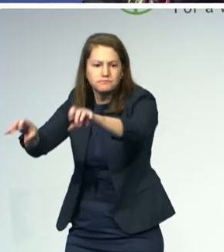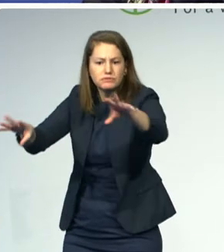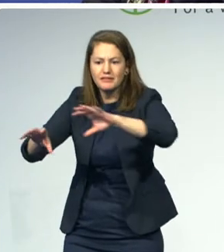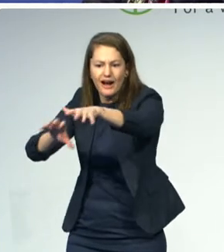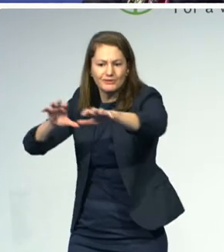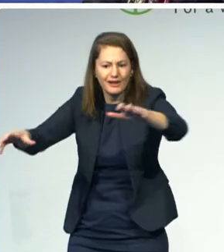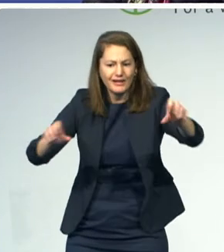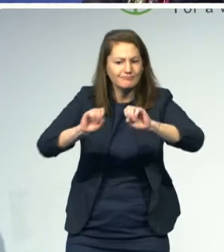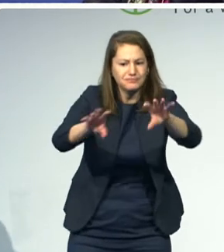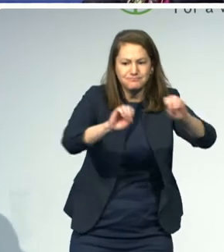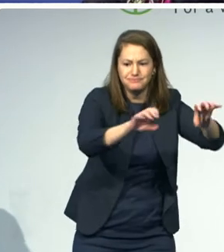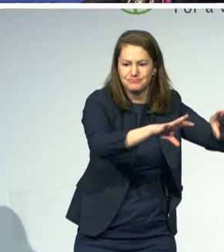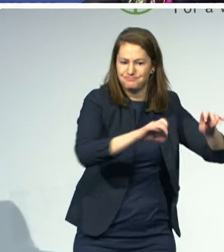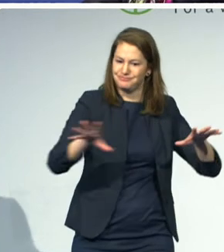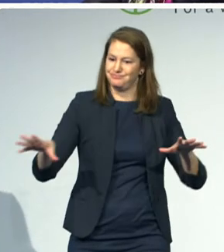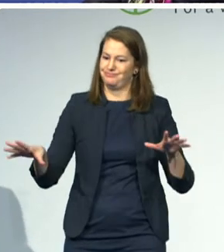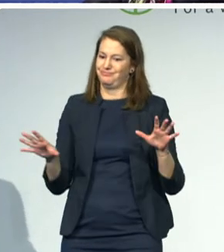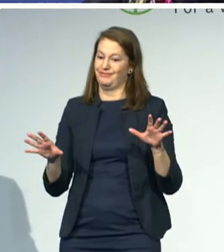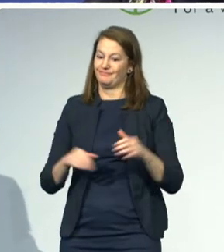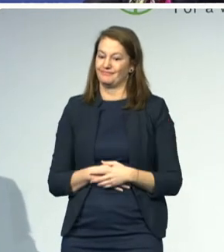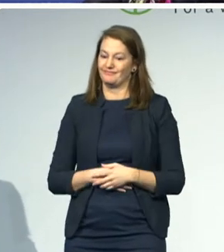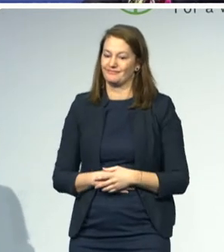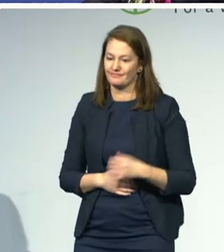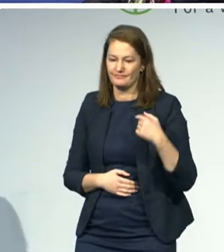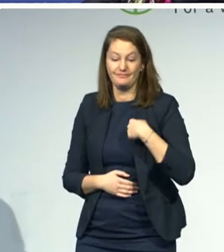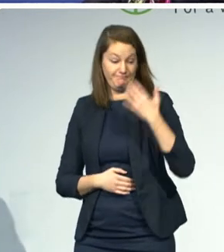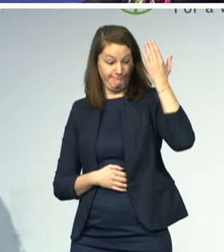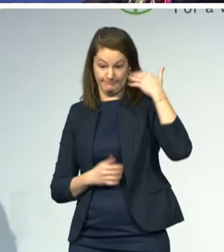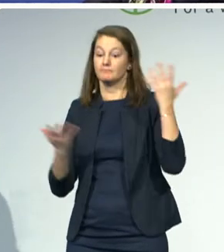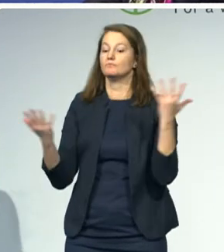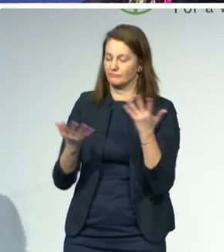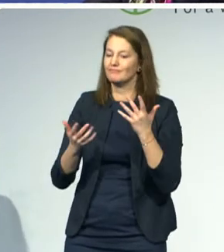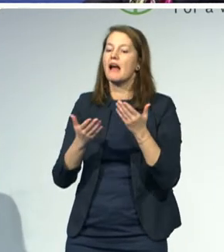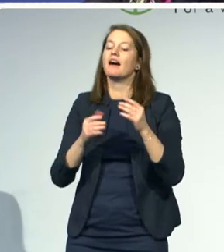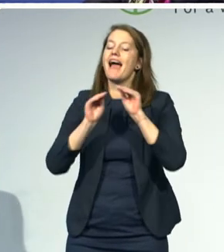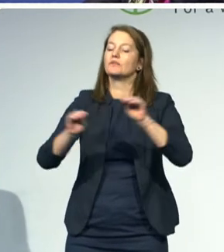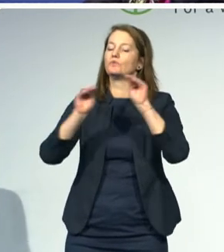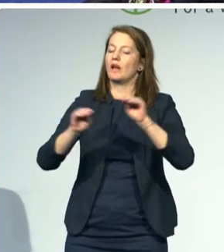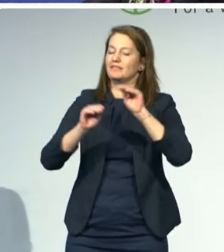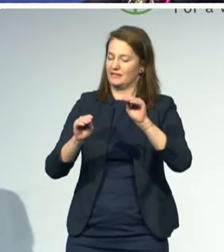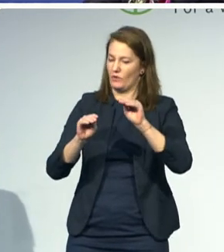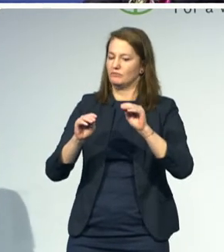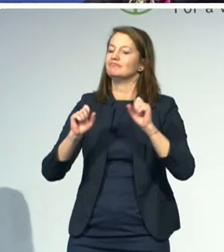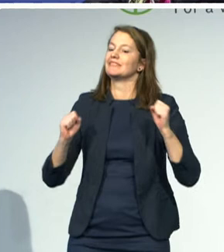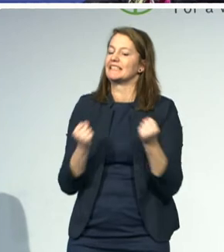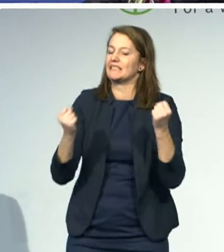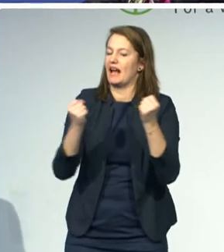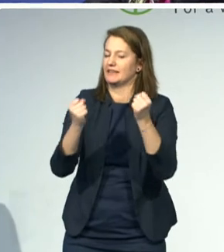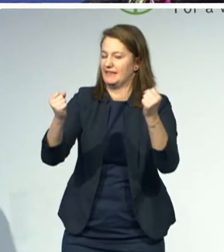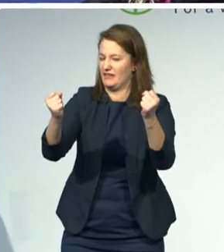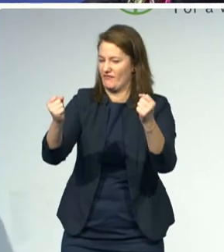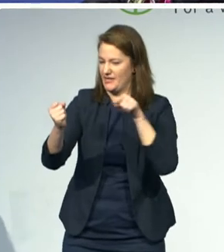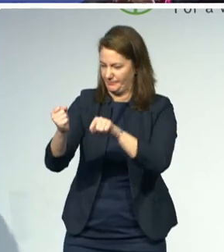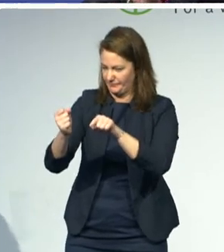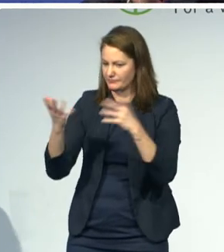Inclusive Education Initiative, and this is the initiative that is supported by the government of Norway, NORAD, and